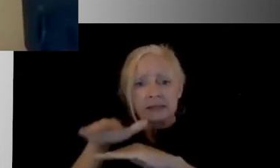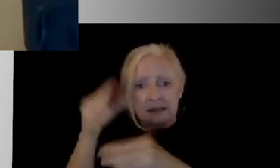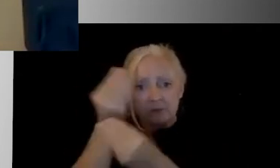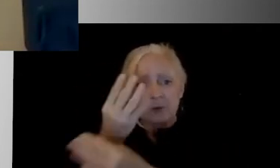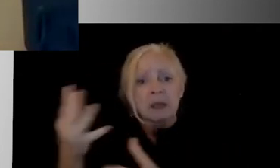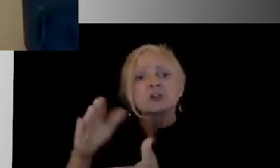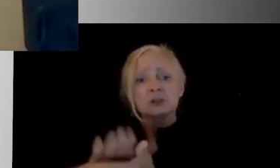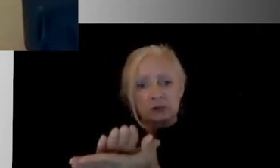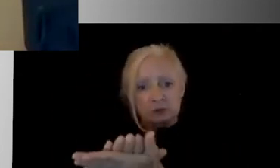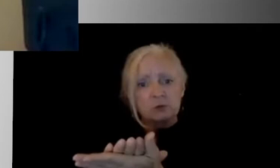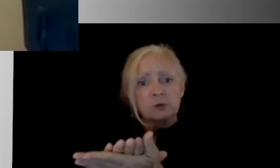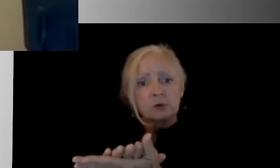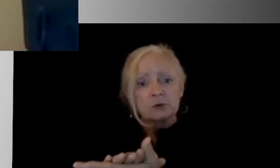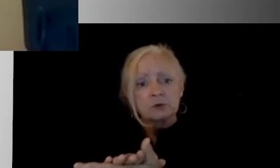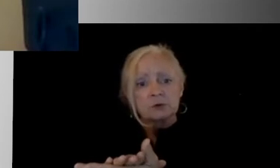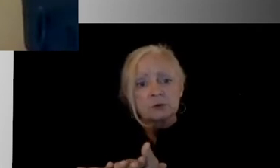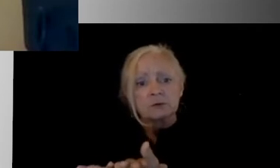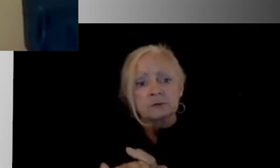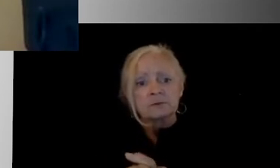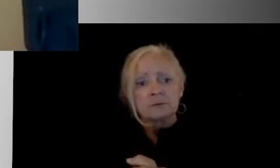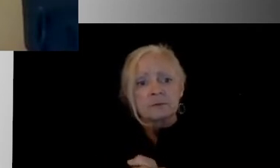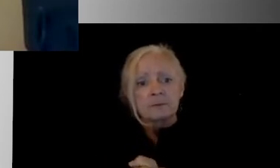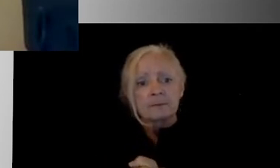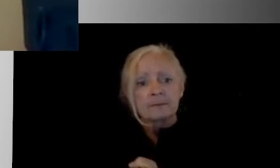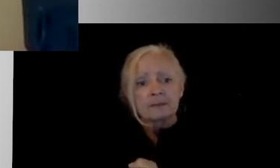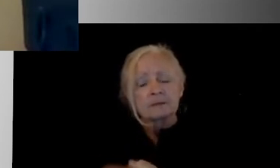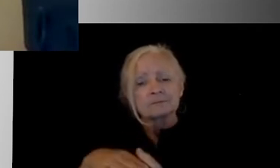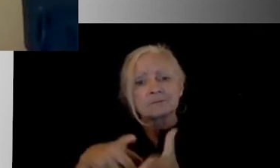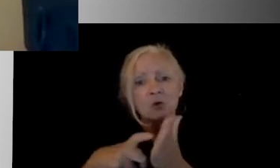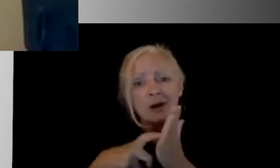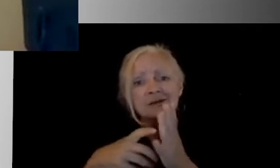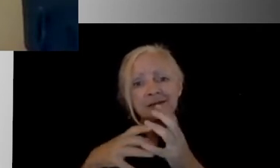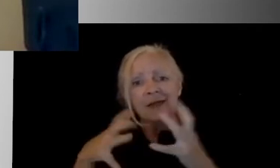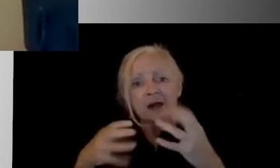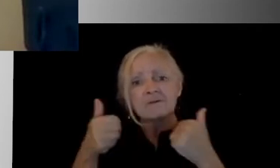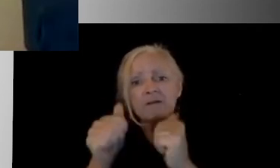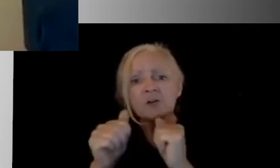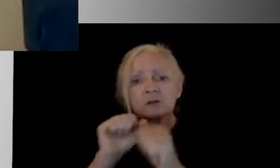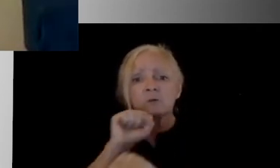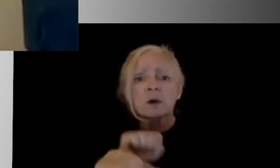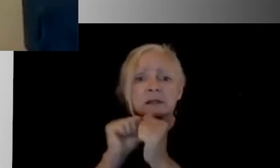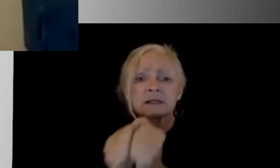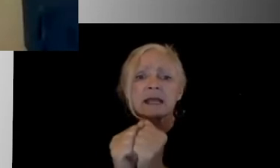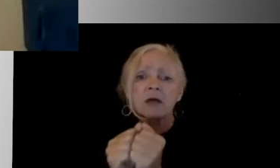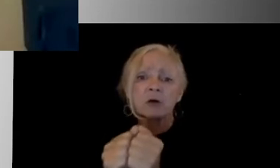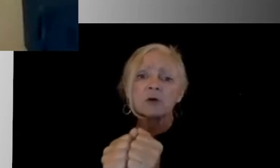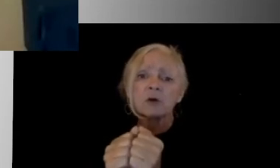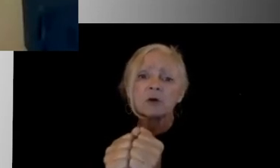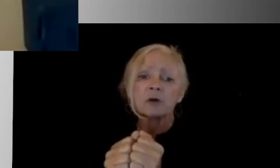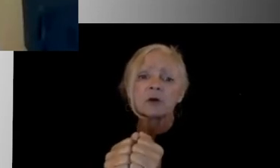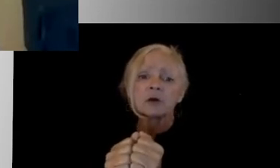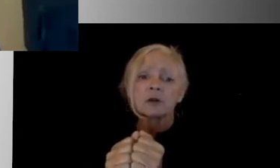with that. But definitely, you know, it takes that effort within that building for that one person or the designated team to